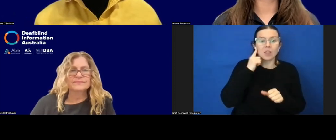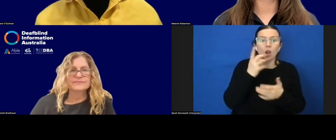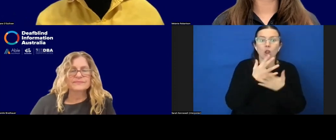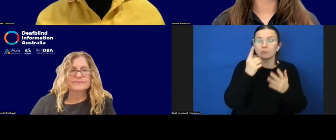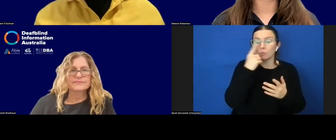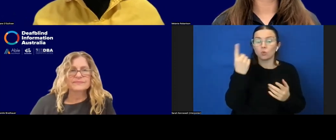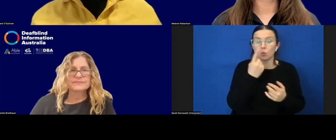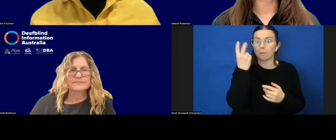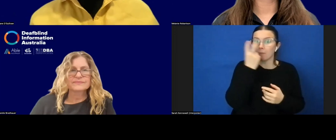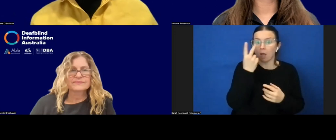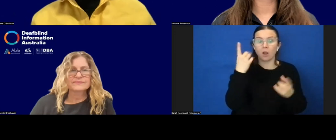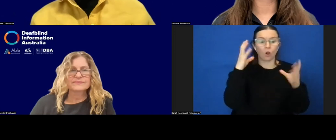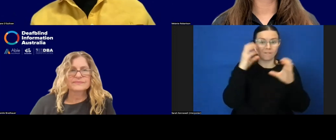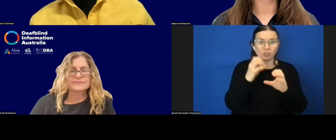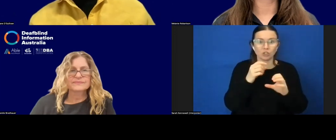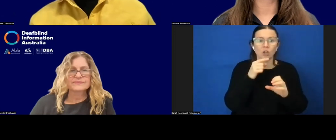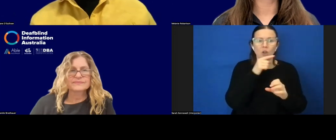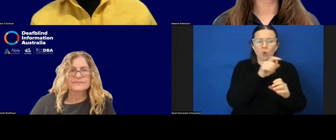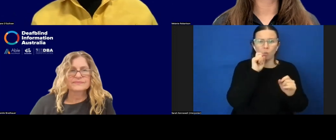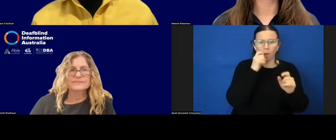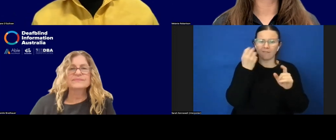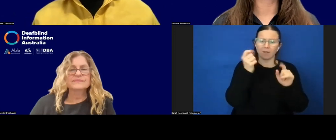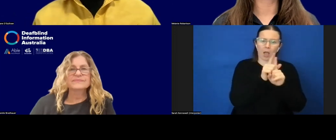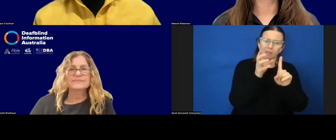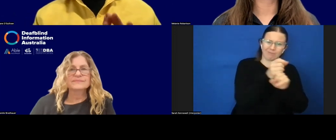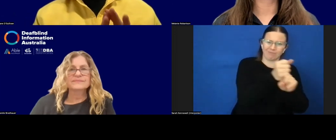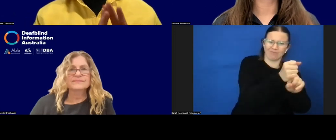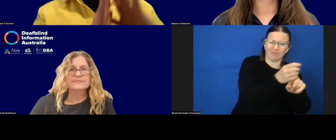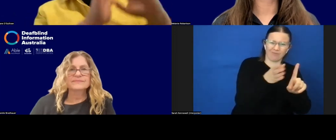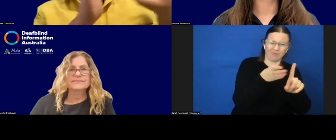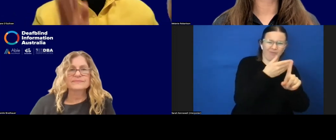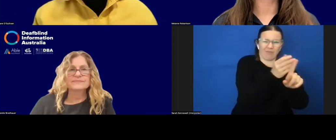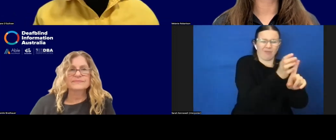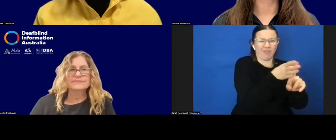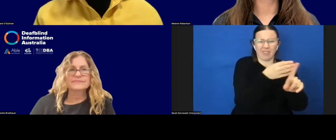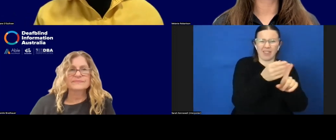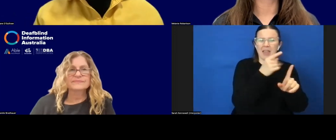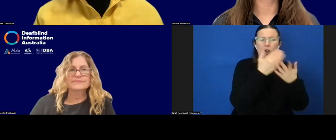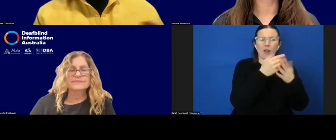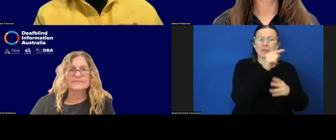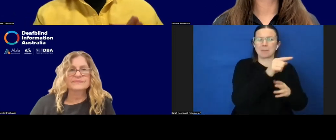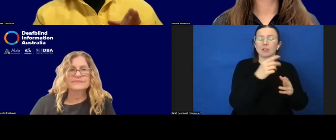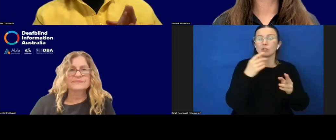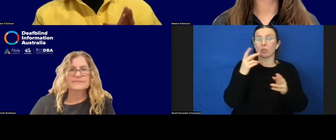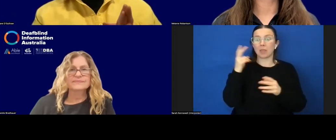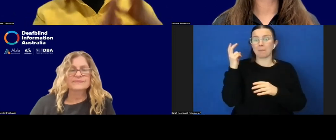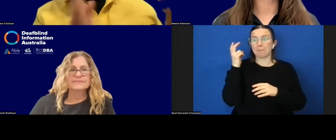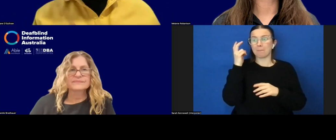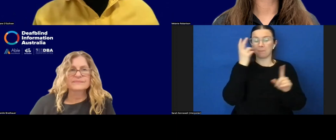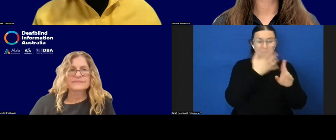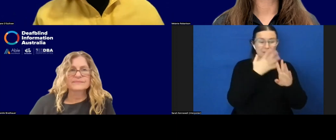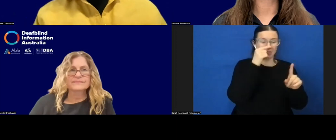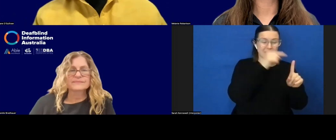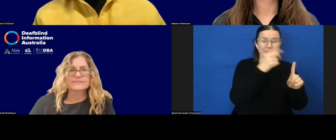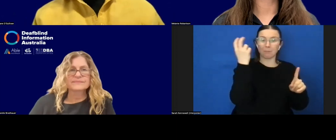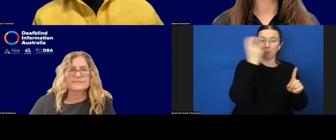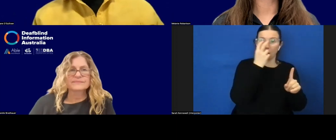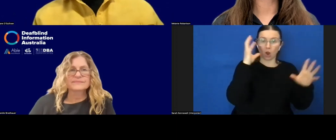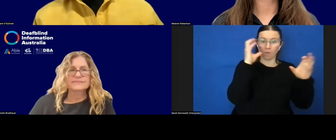a lot of people who are blind or have low vision, they'll get manhandled. And so there's within just the blind, low vision kind of thinking,